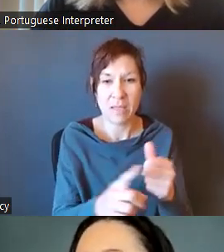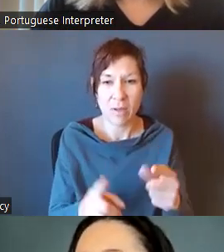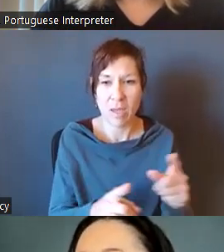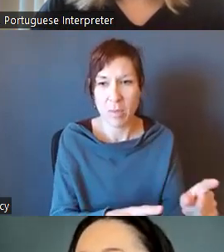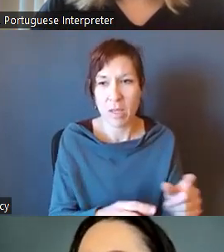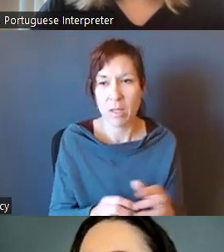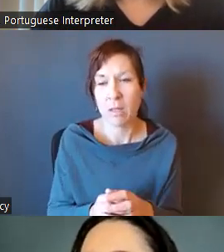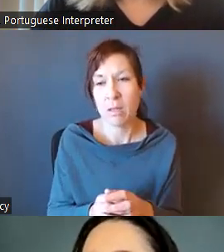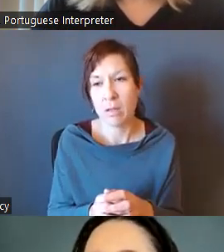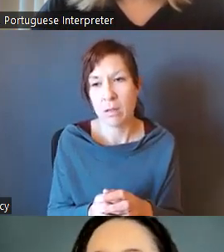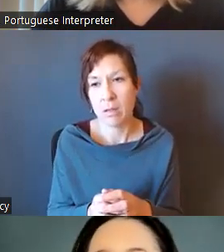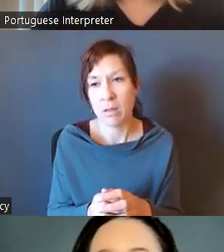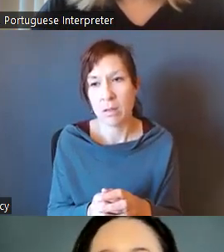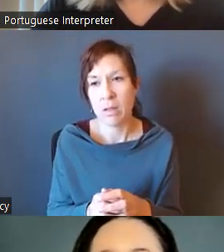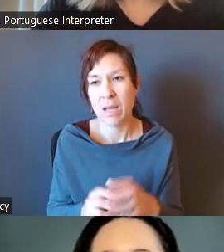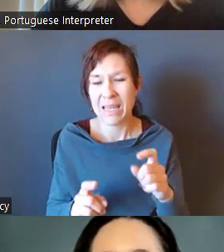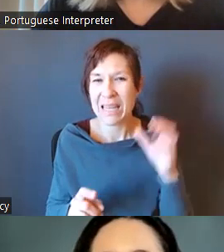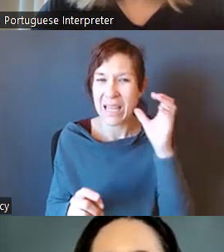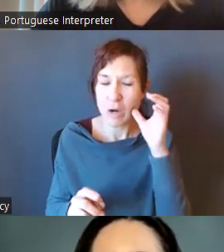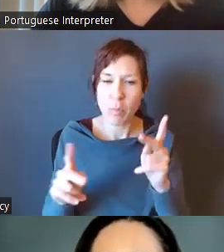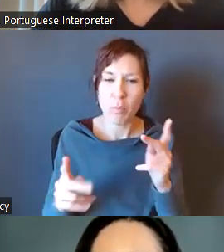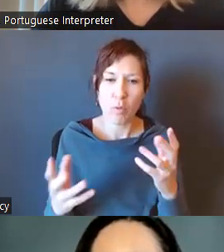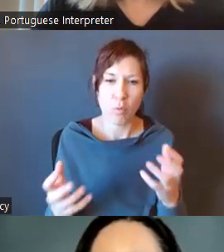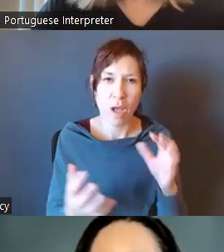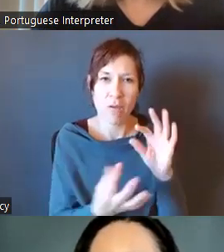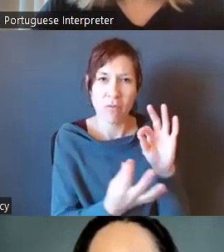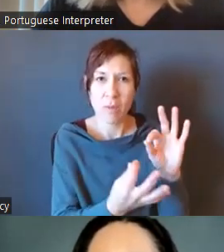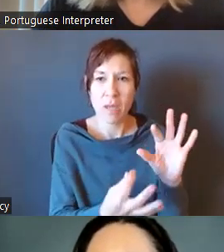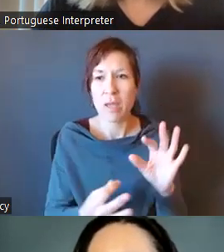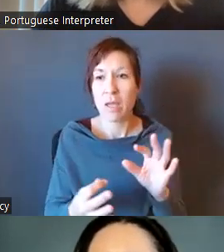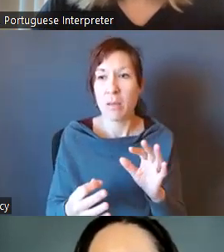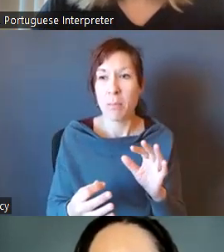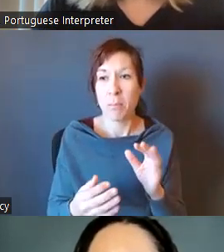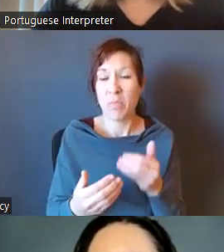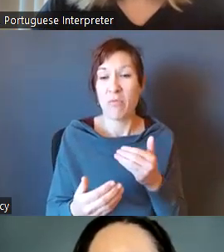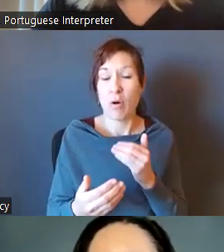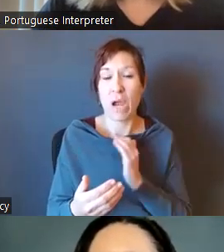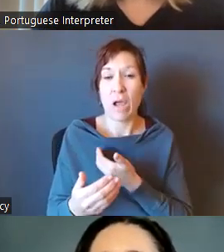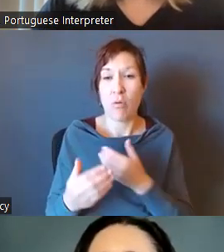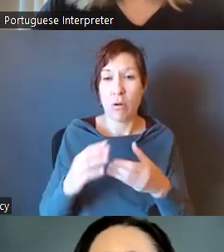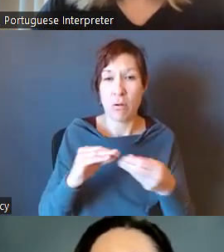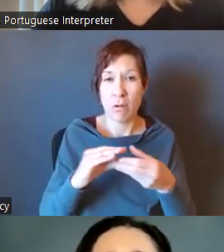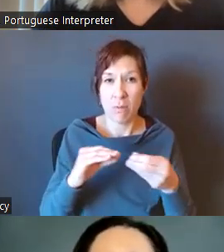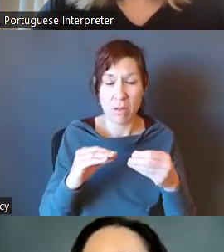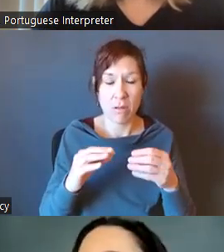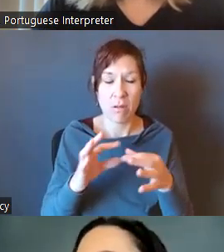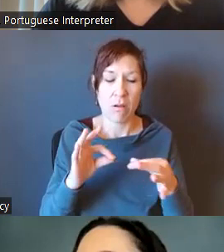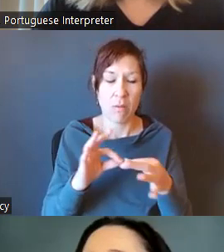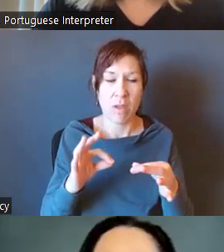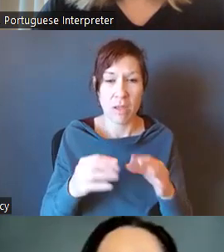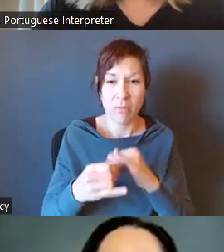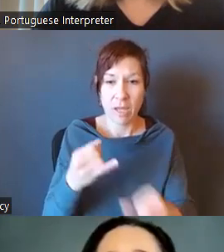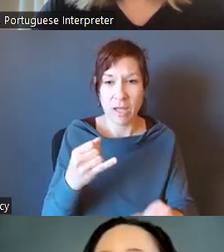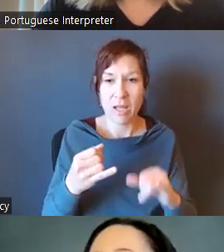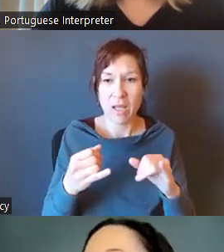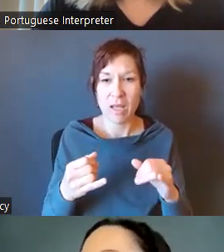So it does feel to me like before our comments get finalized, we should have an opportunity, have some mechanism to hear